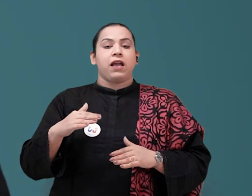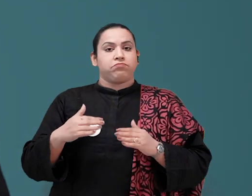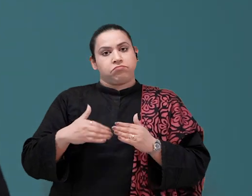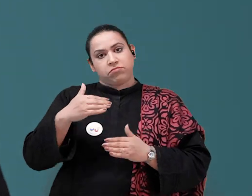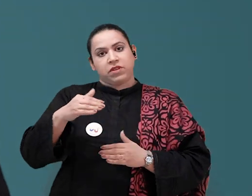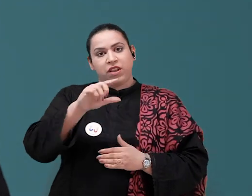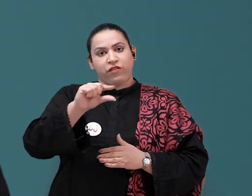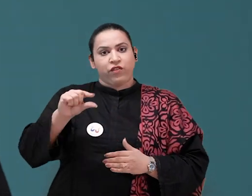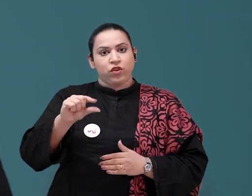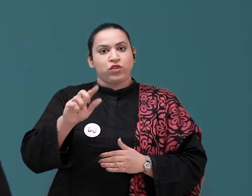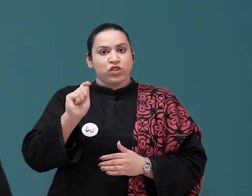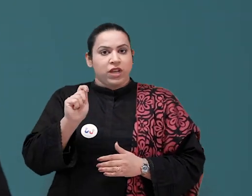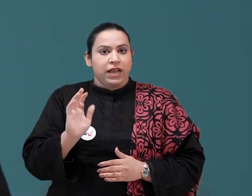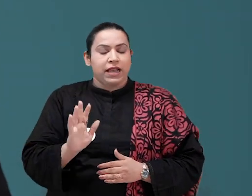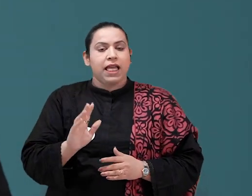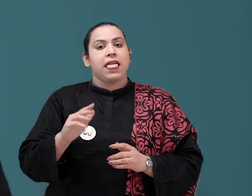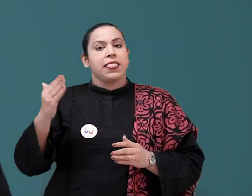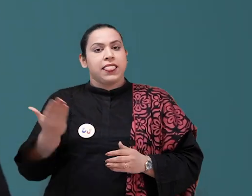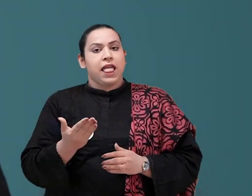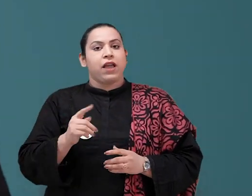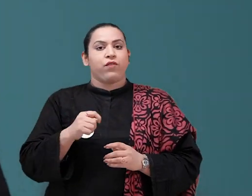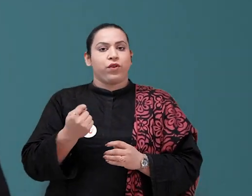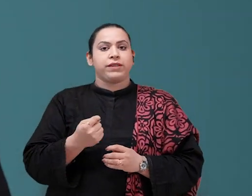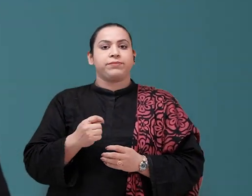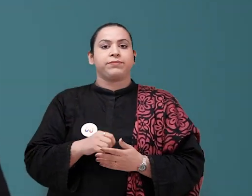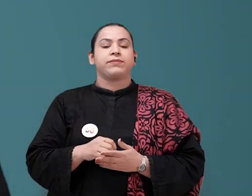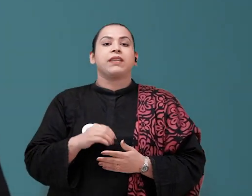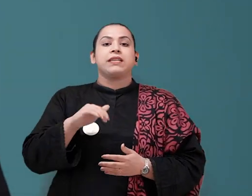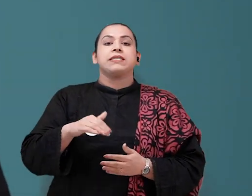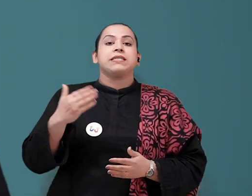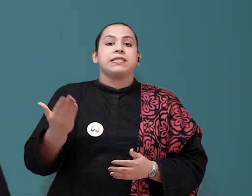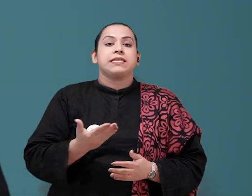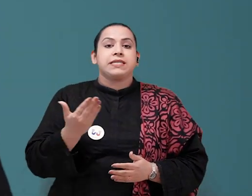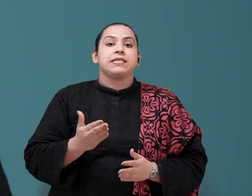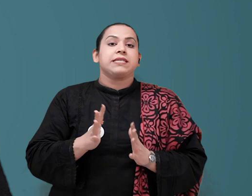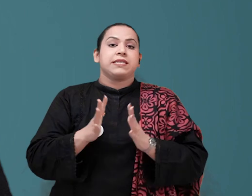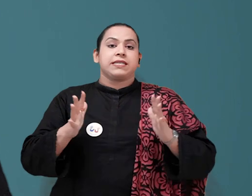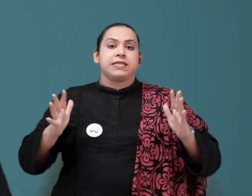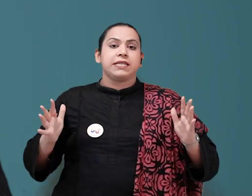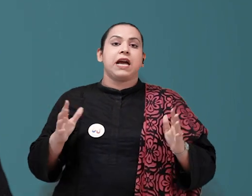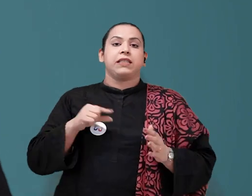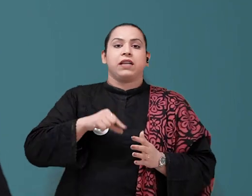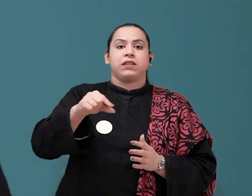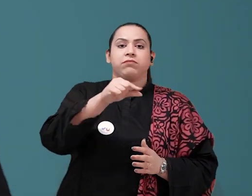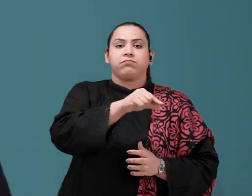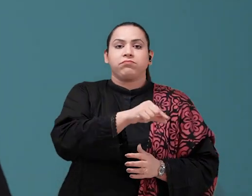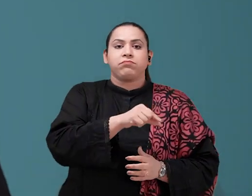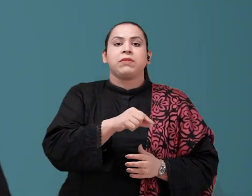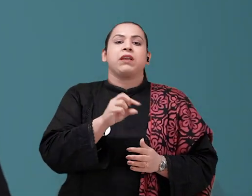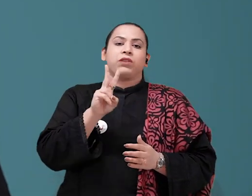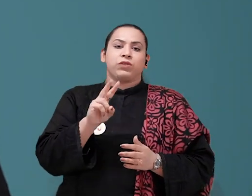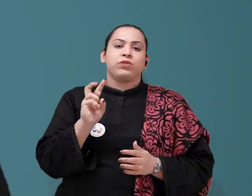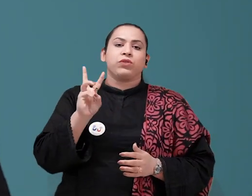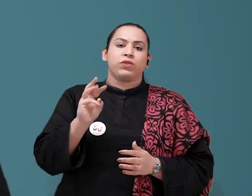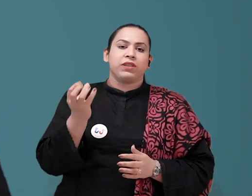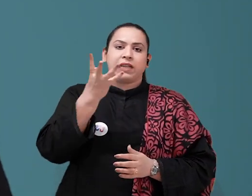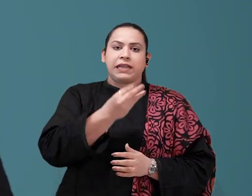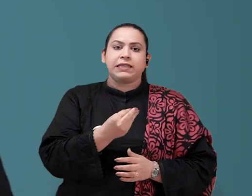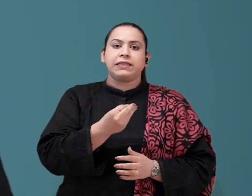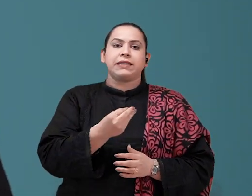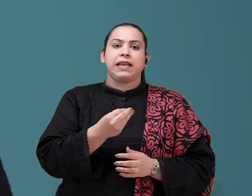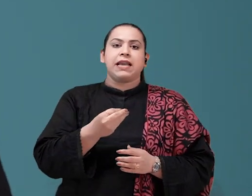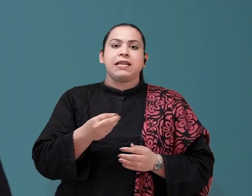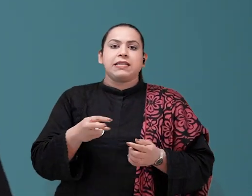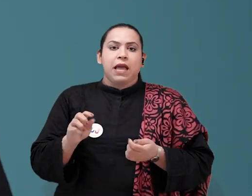For different categories. For children, for women. For open categories. In open categories, anyone can participate in